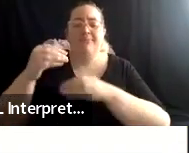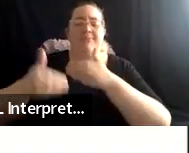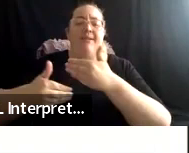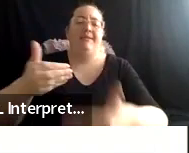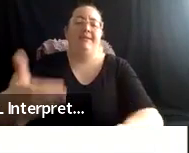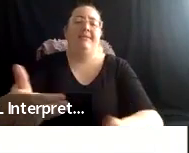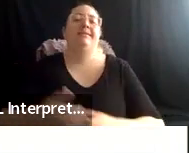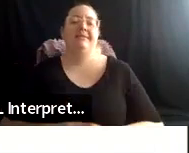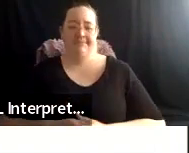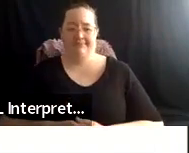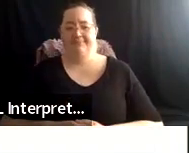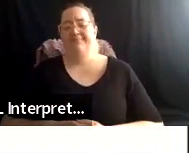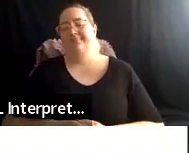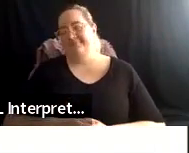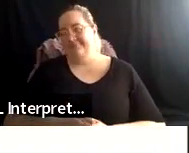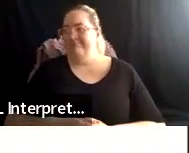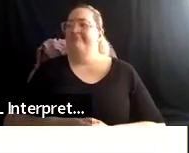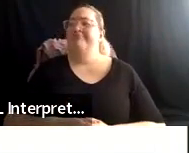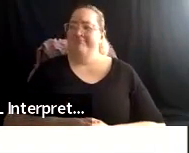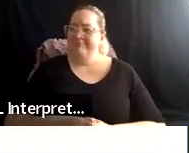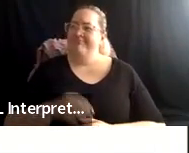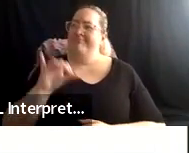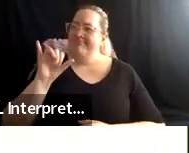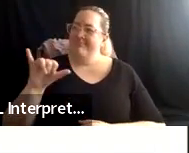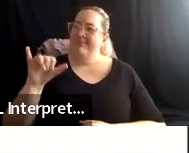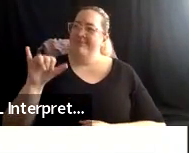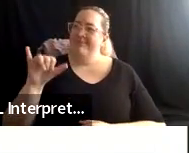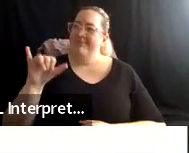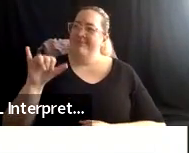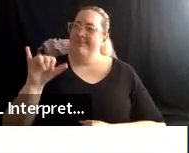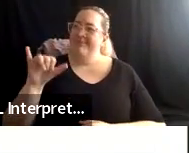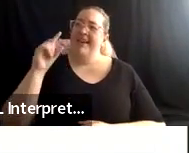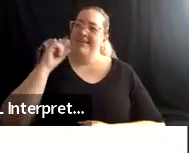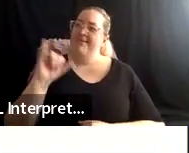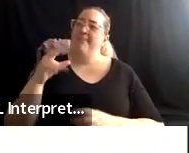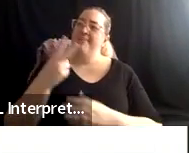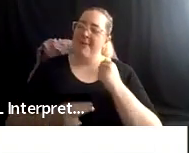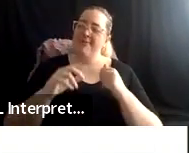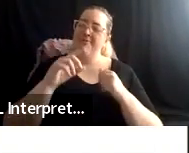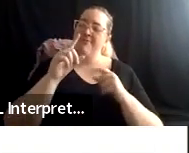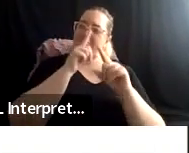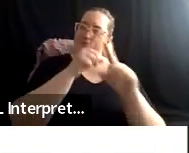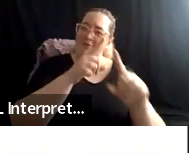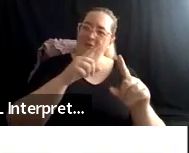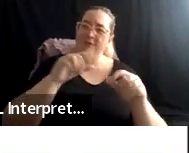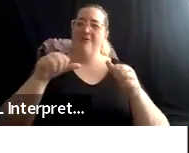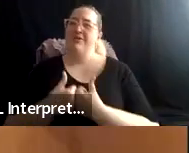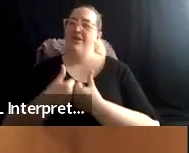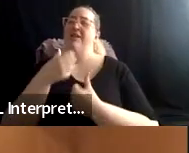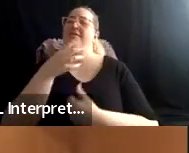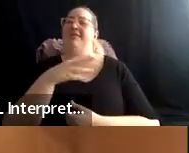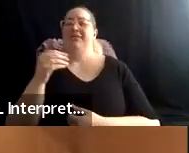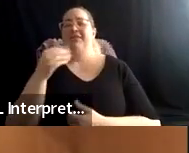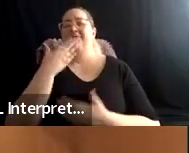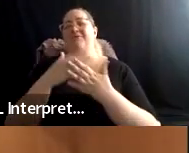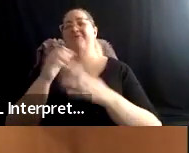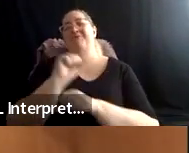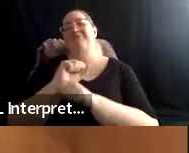That sounds like both goal and challenge and, yeah, good work ahead. You're here.